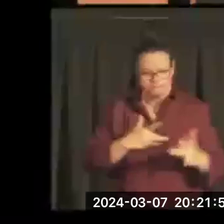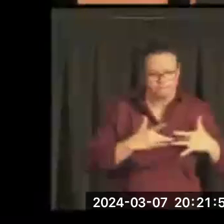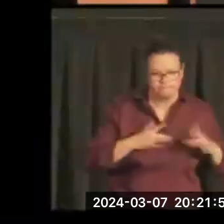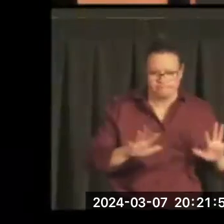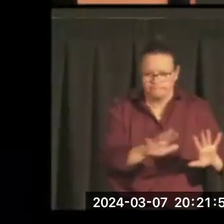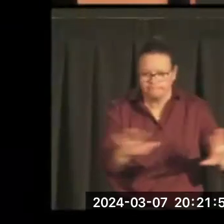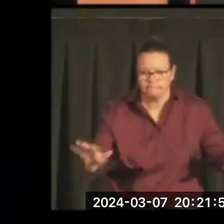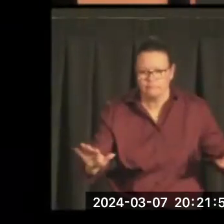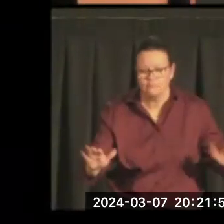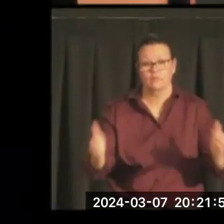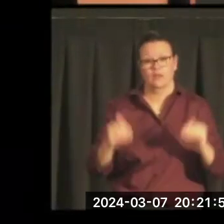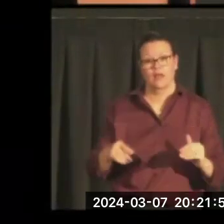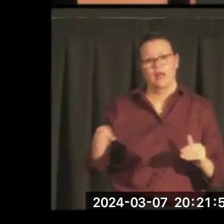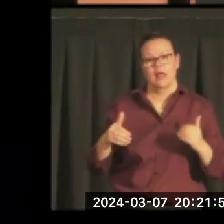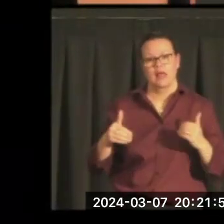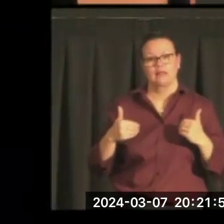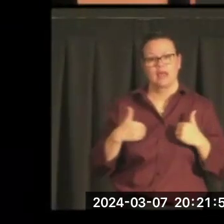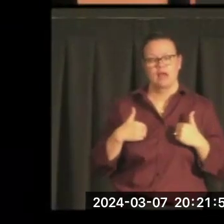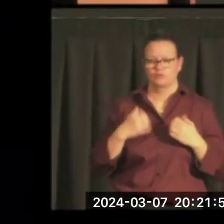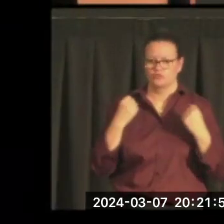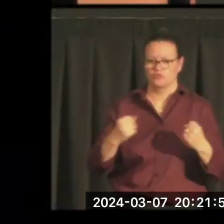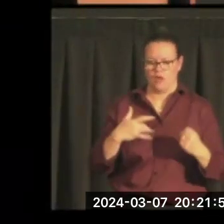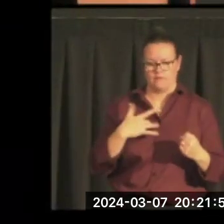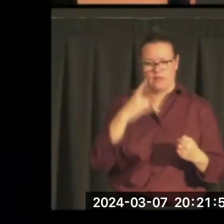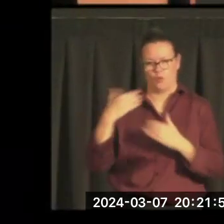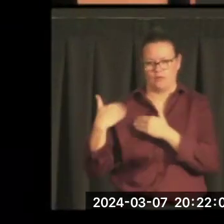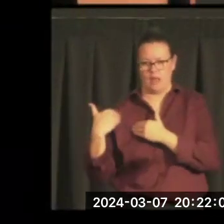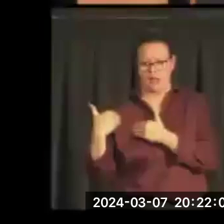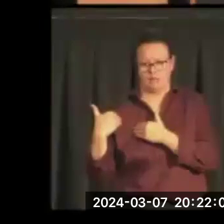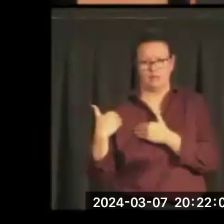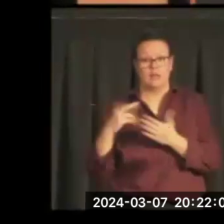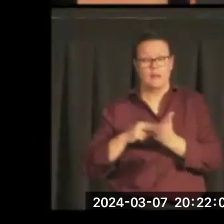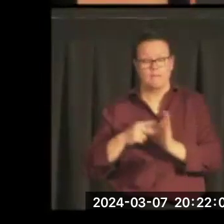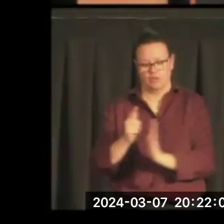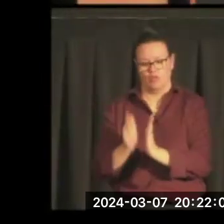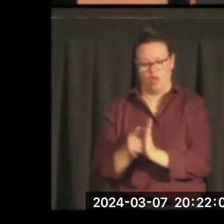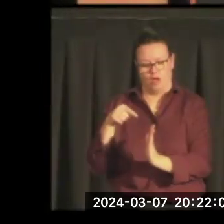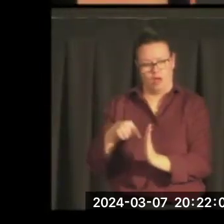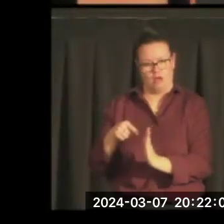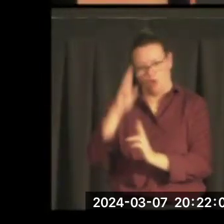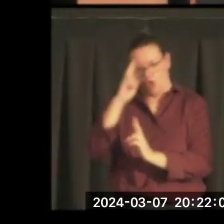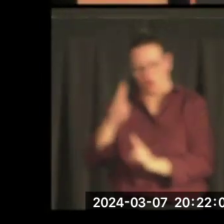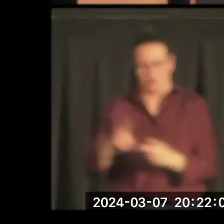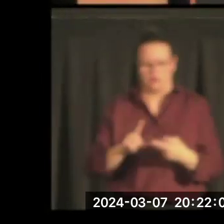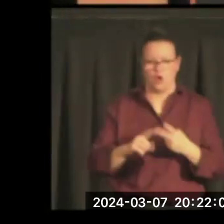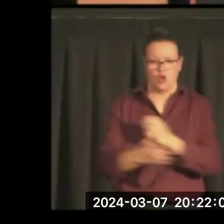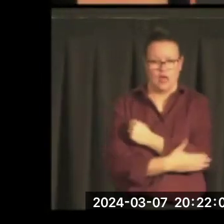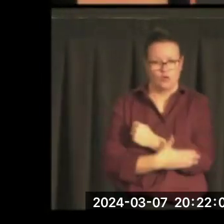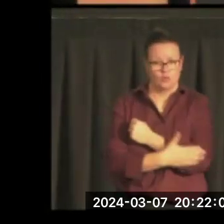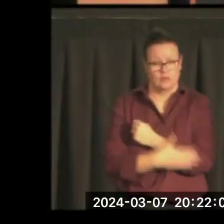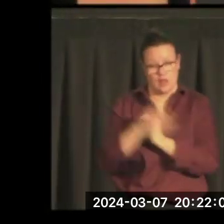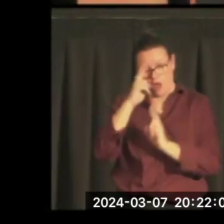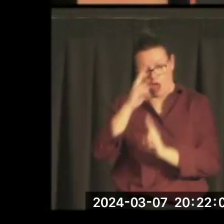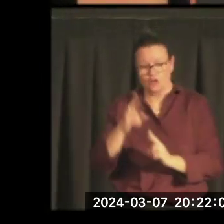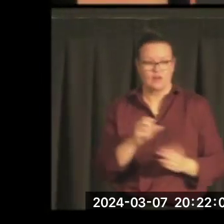Responsibility to honor the rule of law. To respect his country. To praise it when it deserved